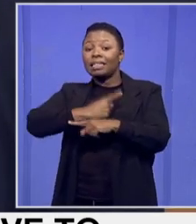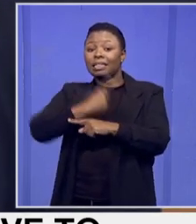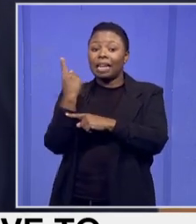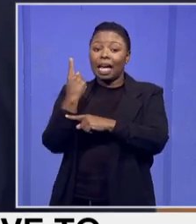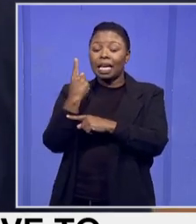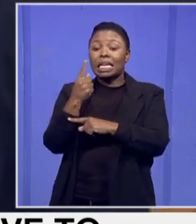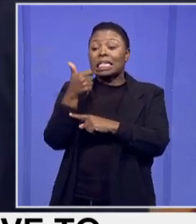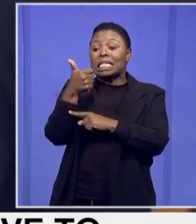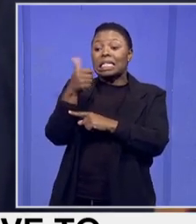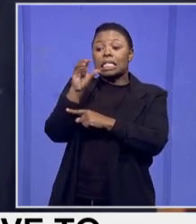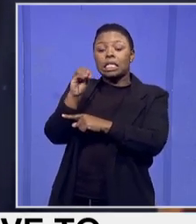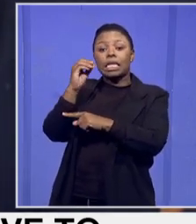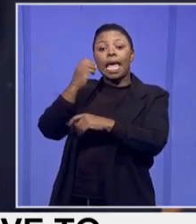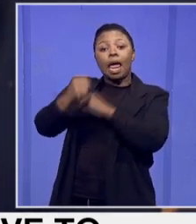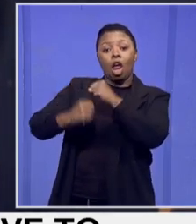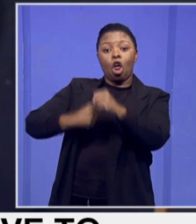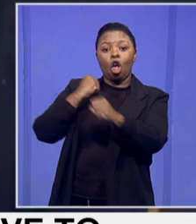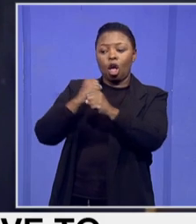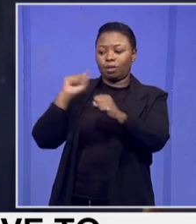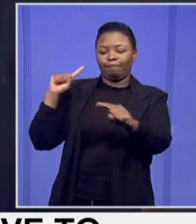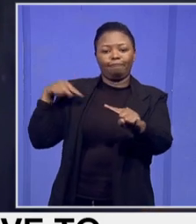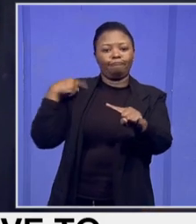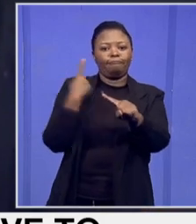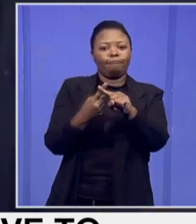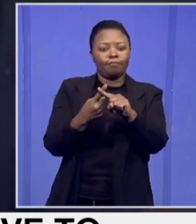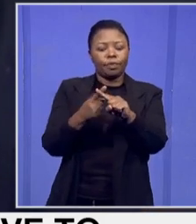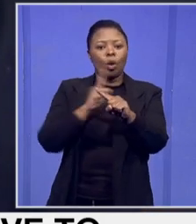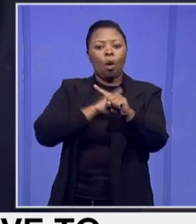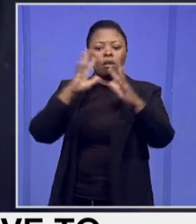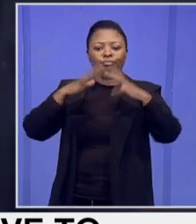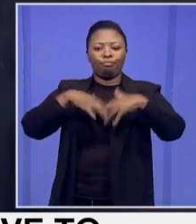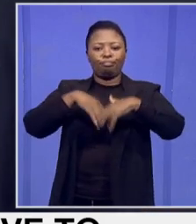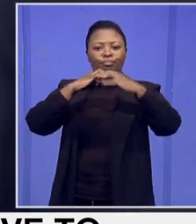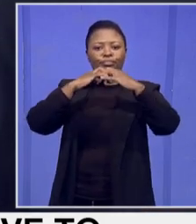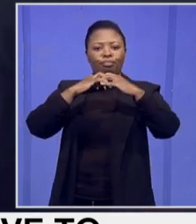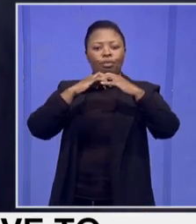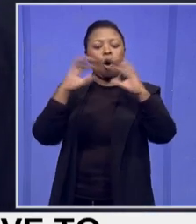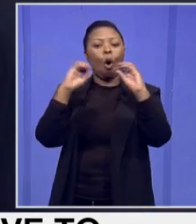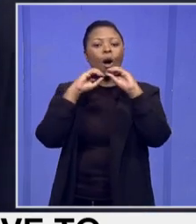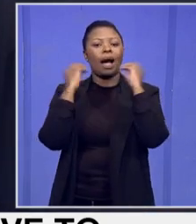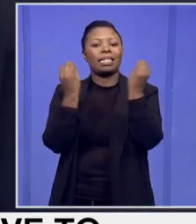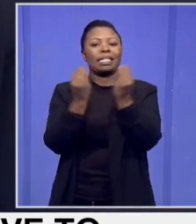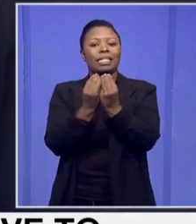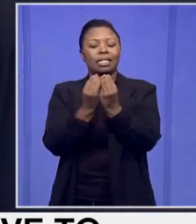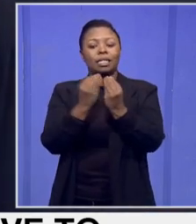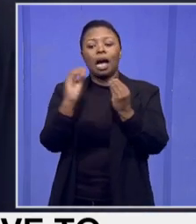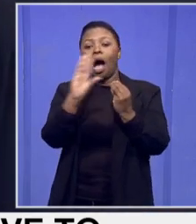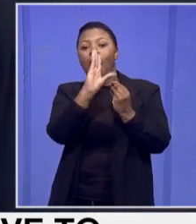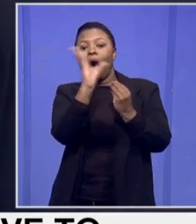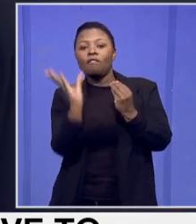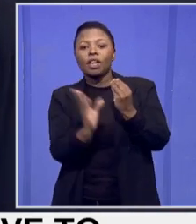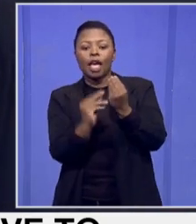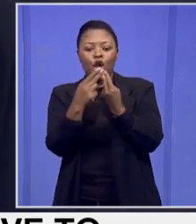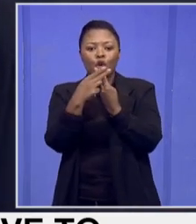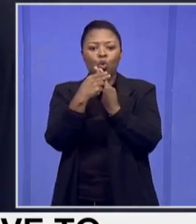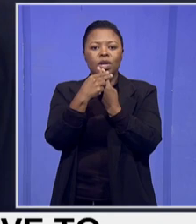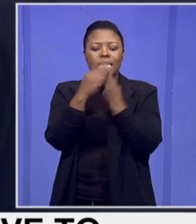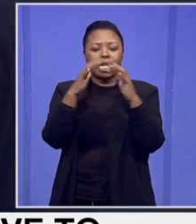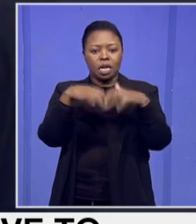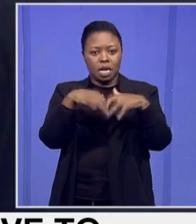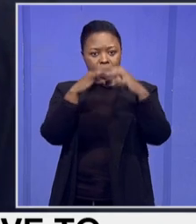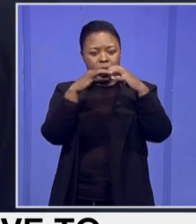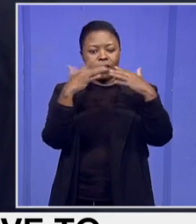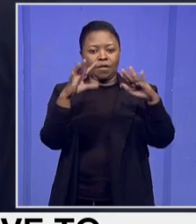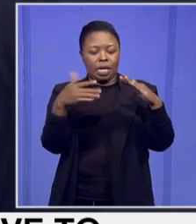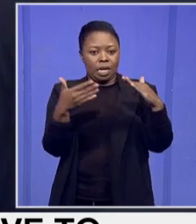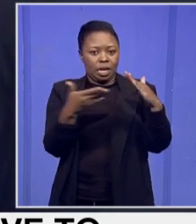since the formation of the organization of African unity, and now we